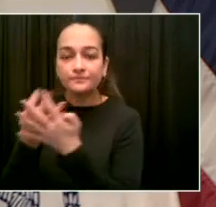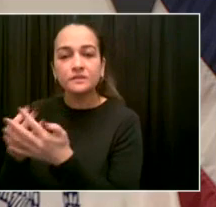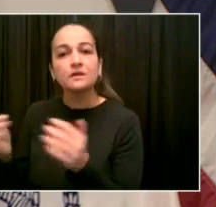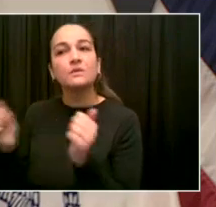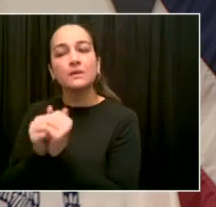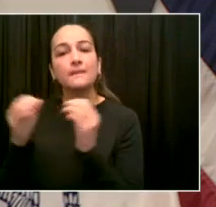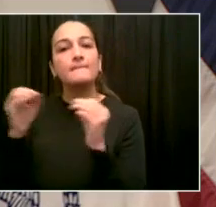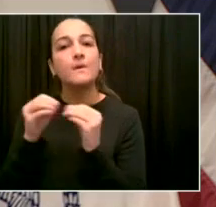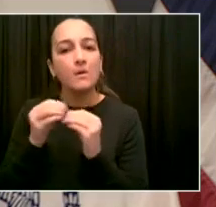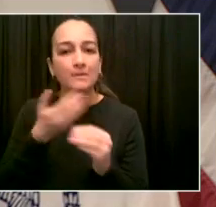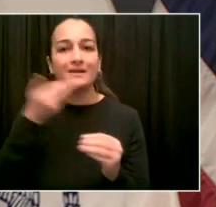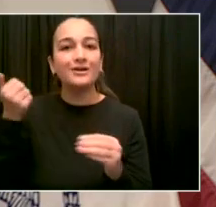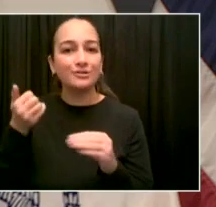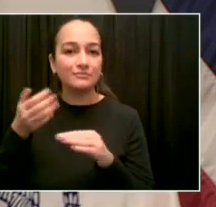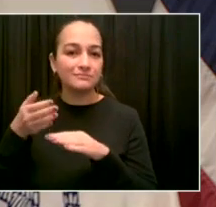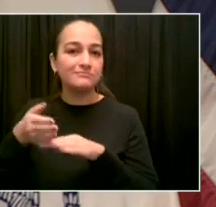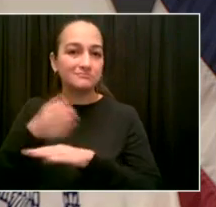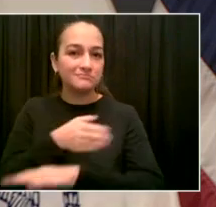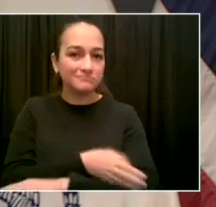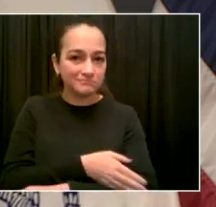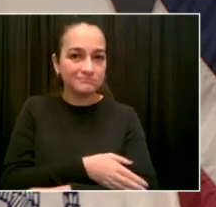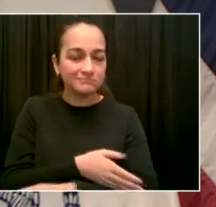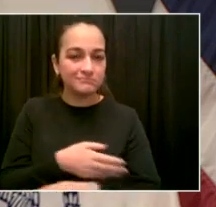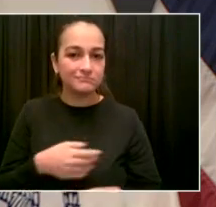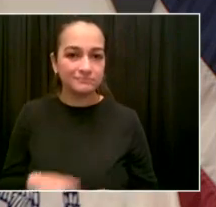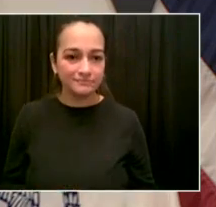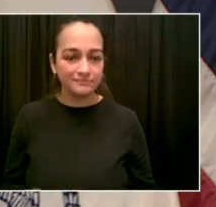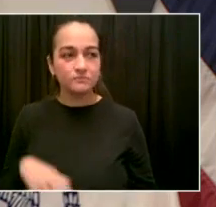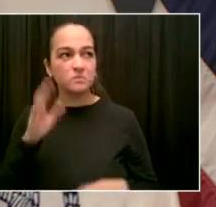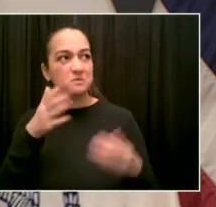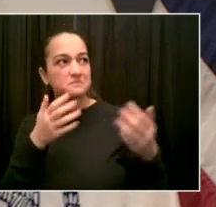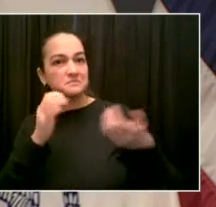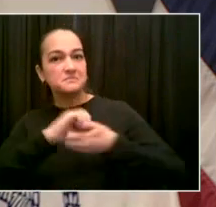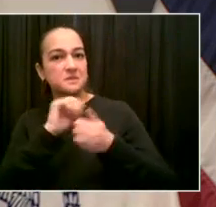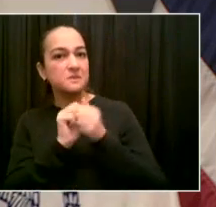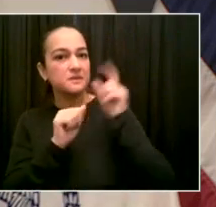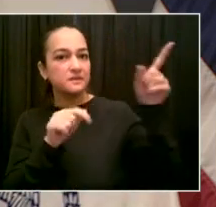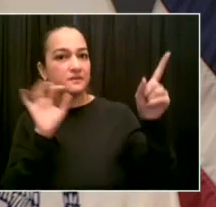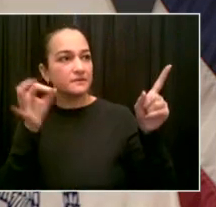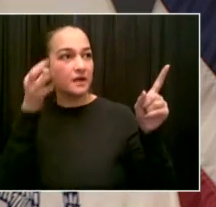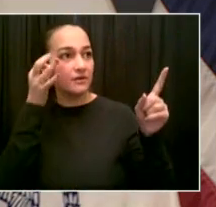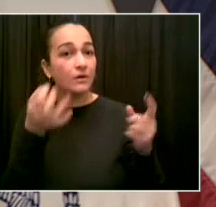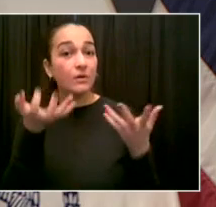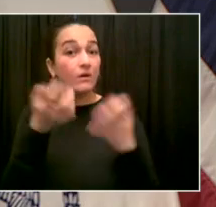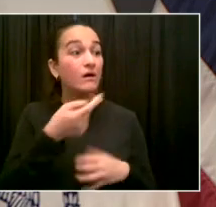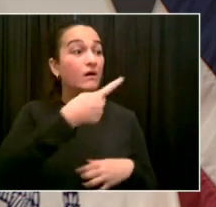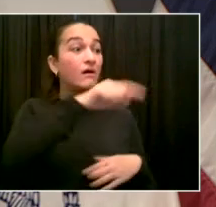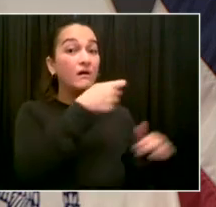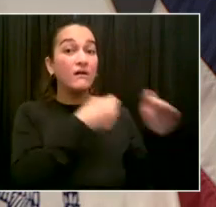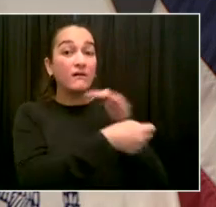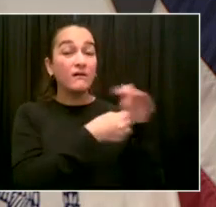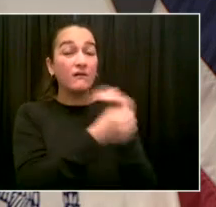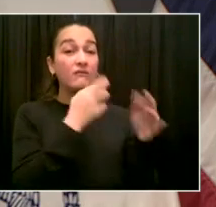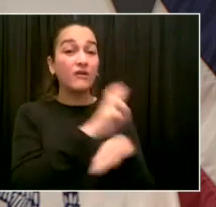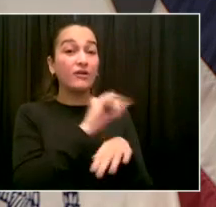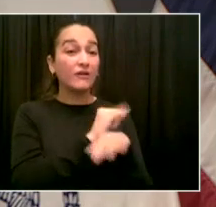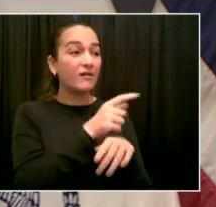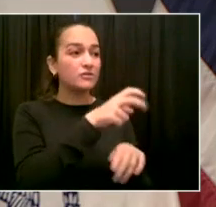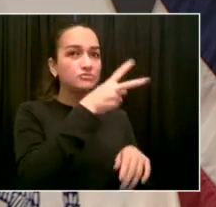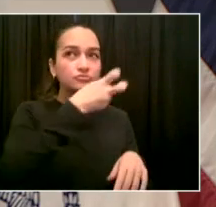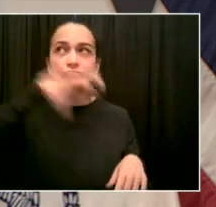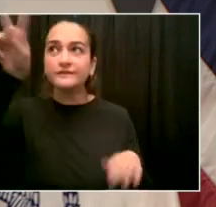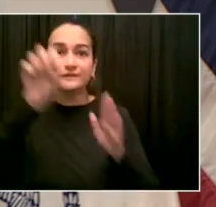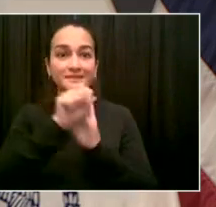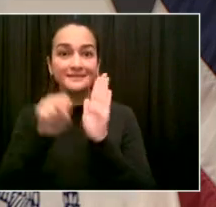possible the safe and appropriate way. Now we continue to working on that. There's also a category that has been asked about several